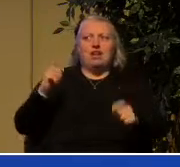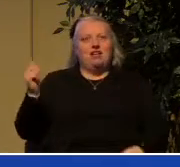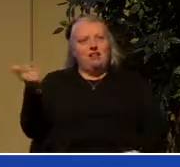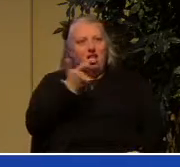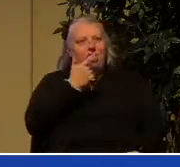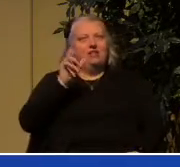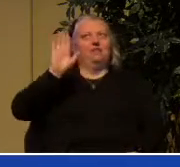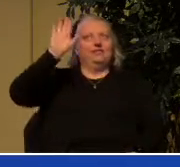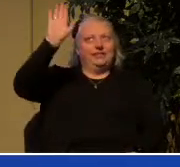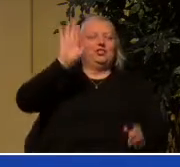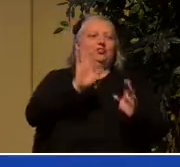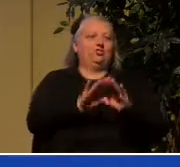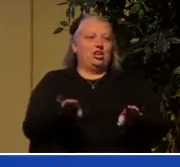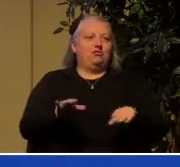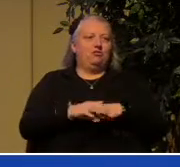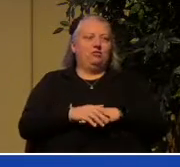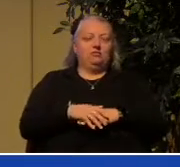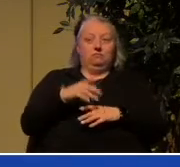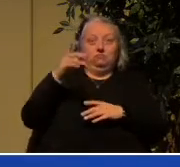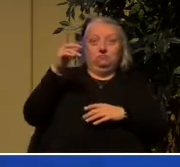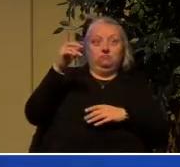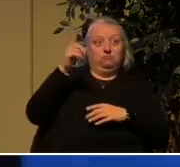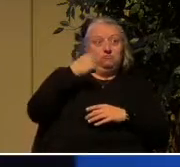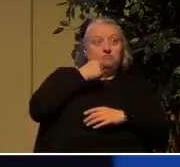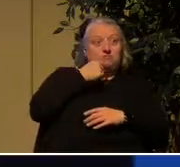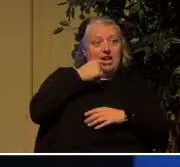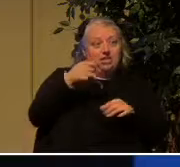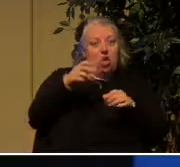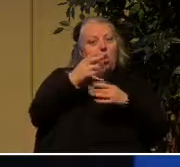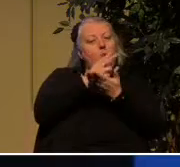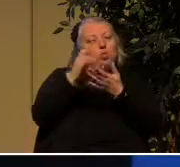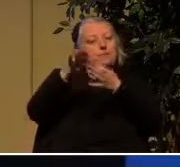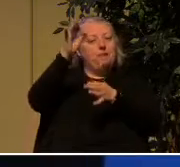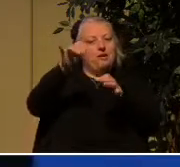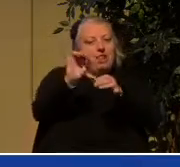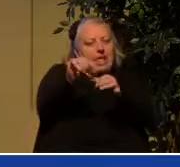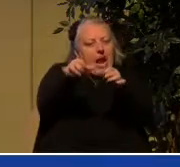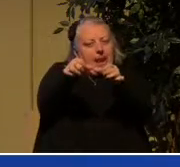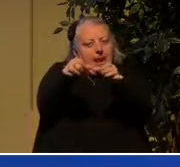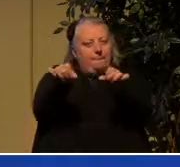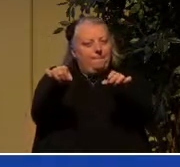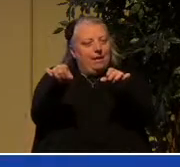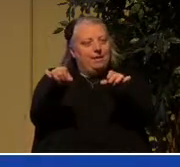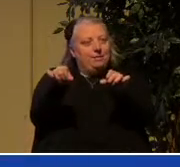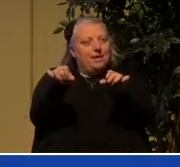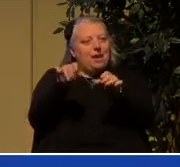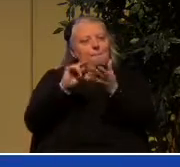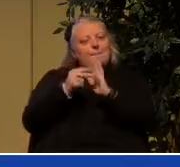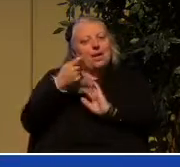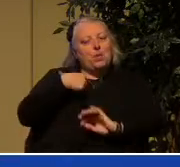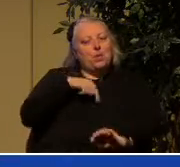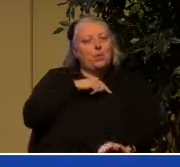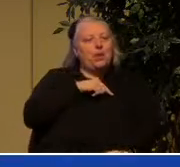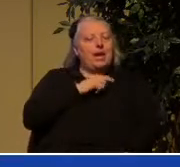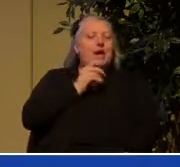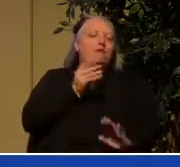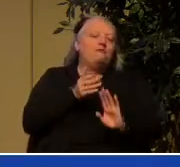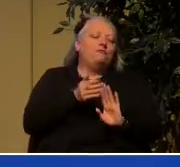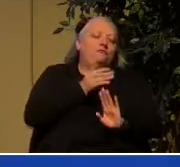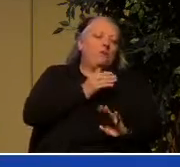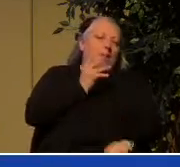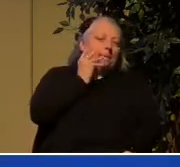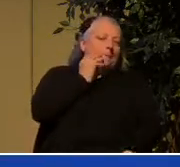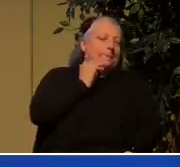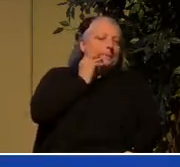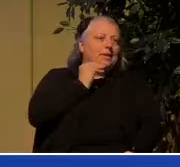that the Holy Spirit is a down payment of that inheritance, what he means is that we get the foretaste of the glory that is to come